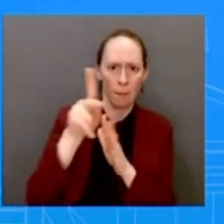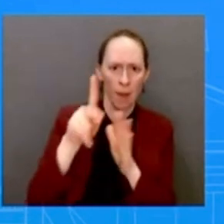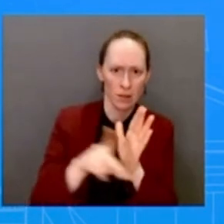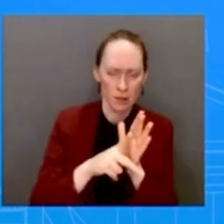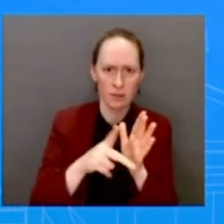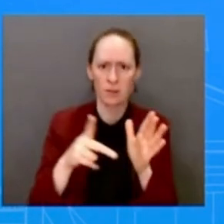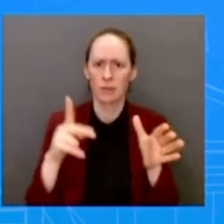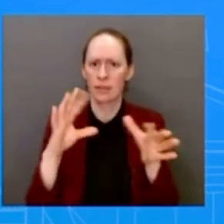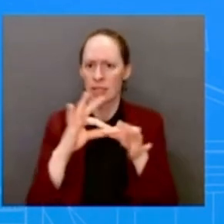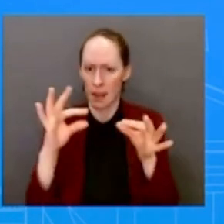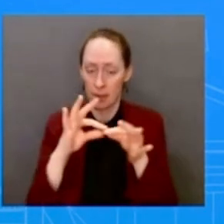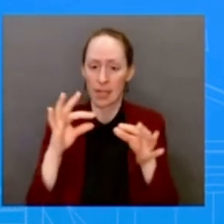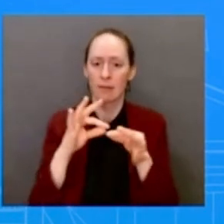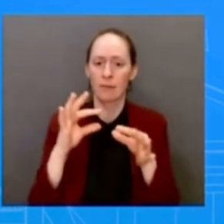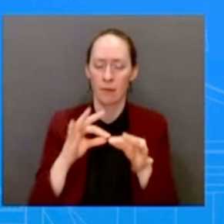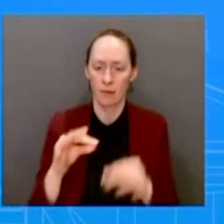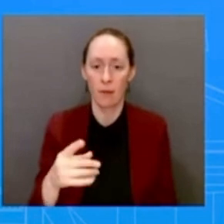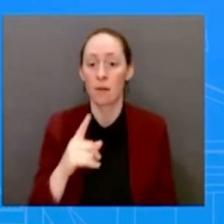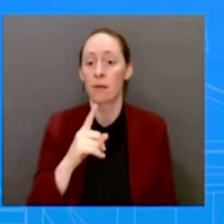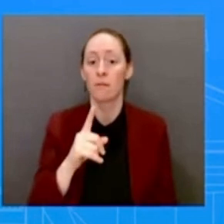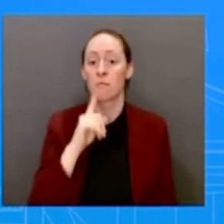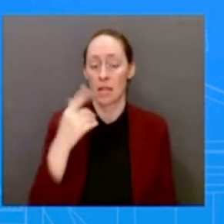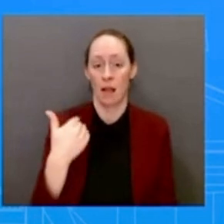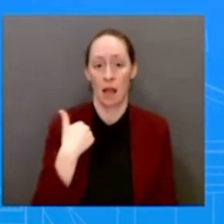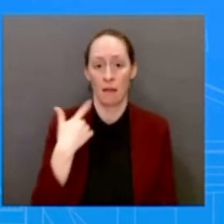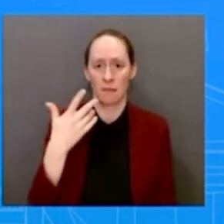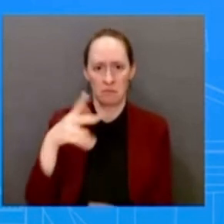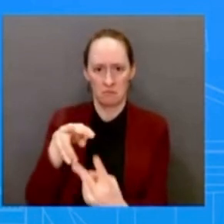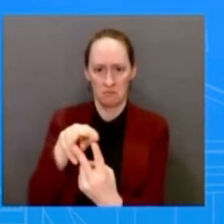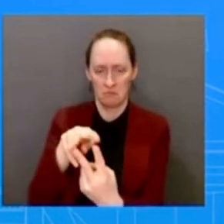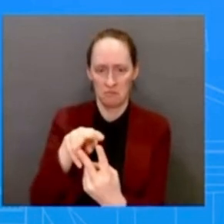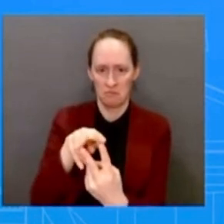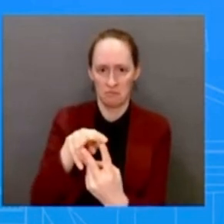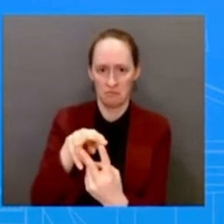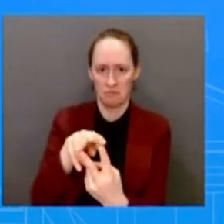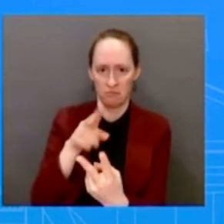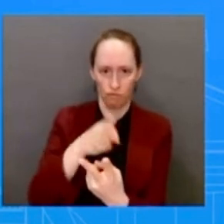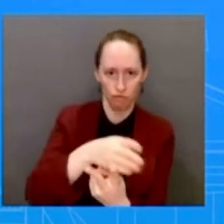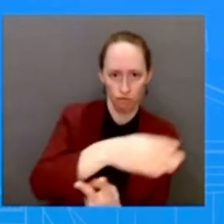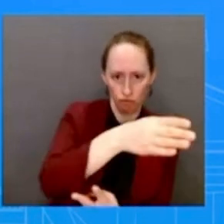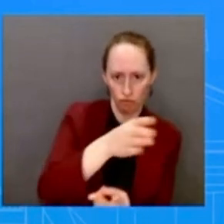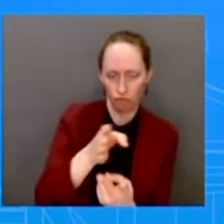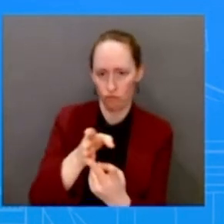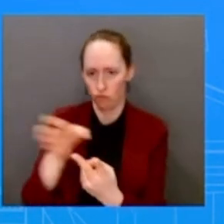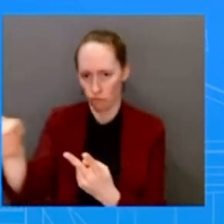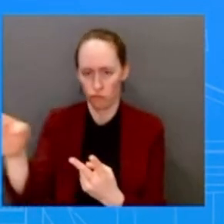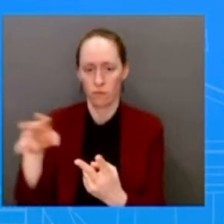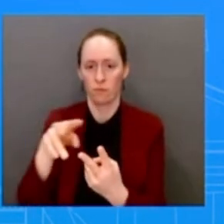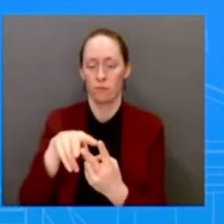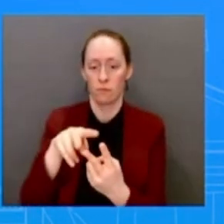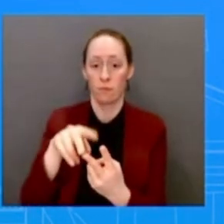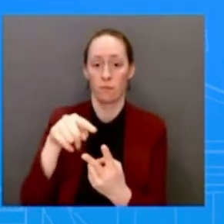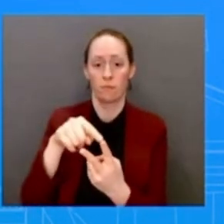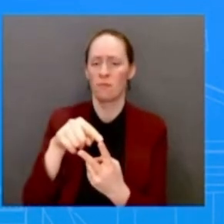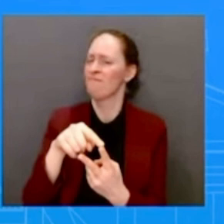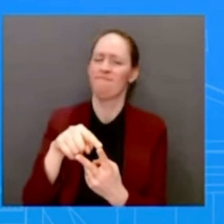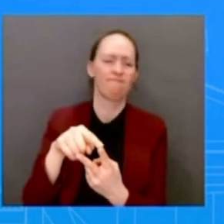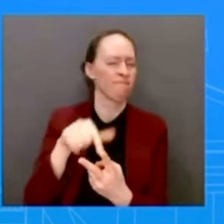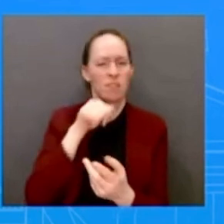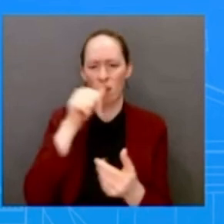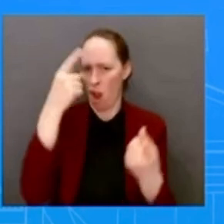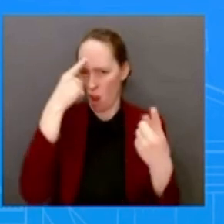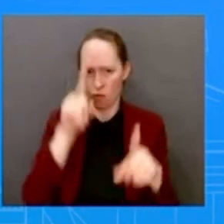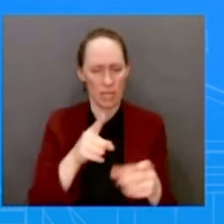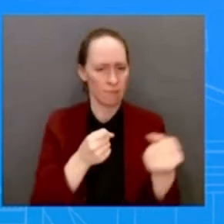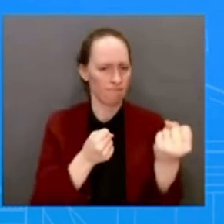the administration opposed this, and then really when the recognition takes place that this would make the president look anti